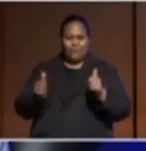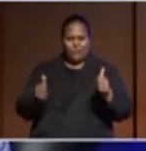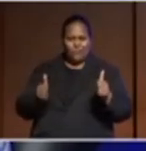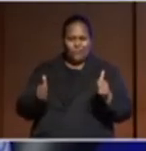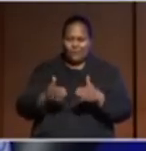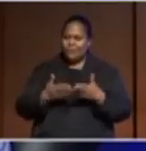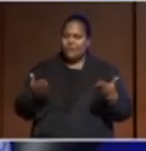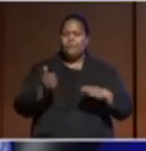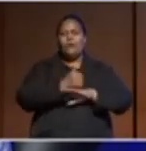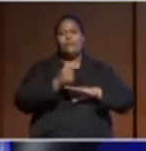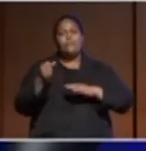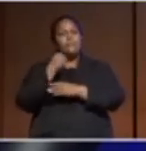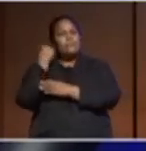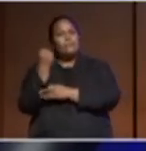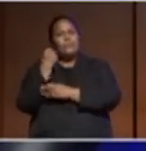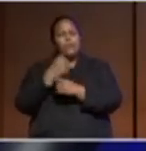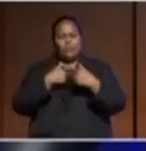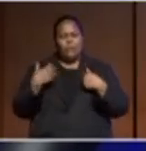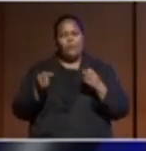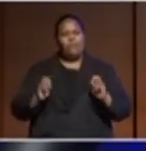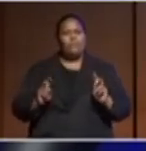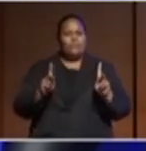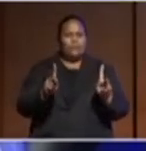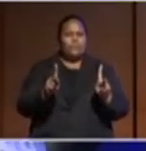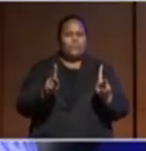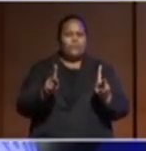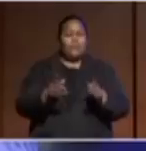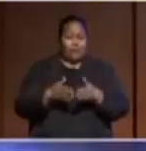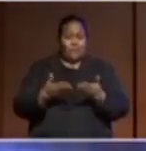have an opportunity, really, and especially post-COVID.